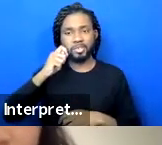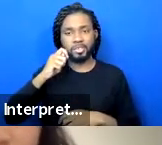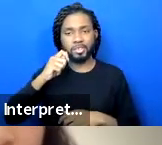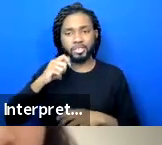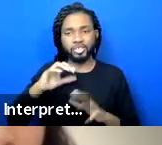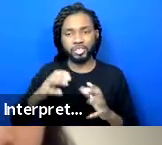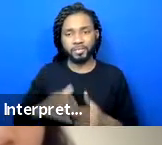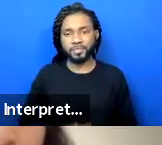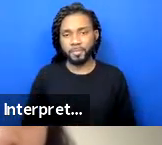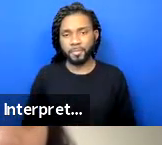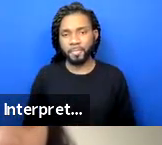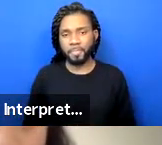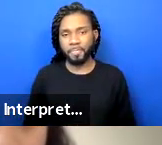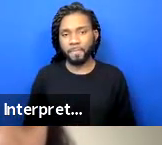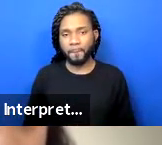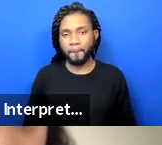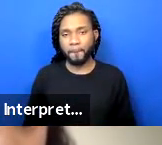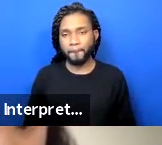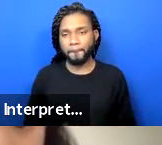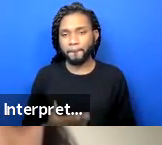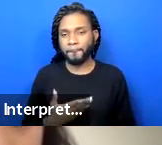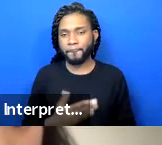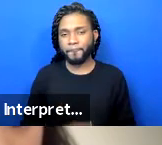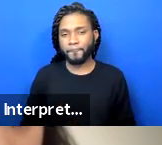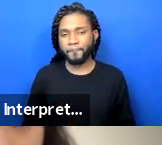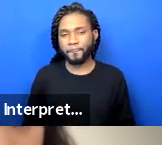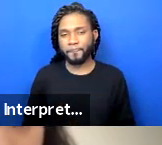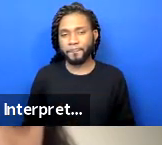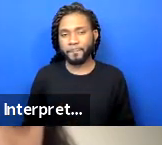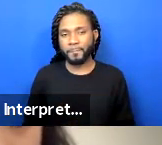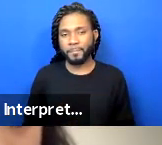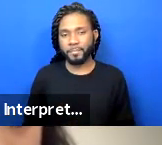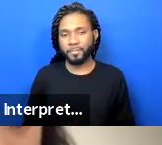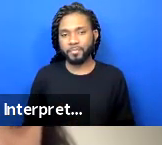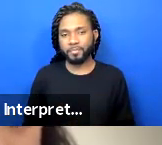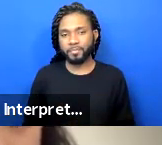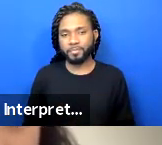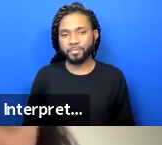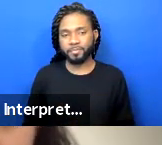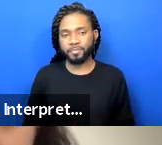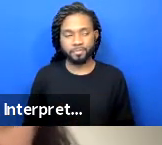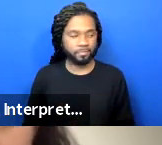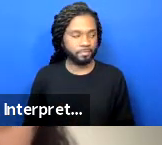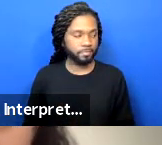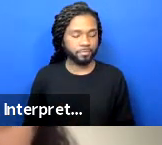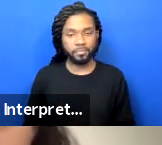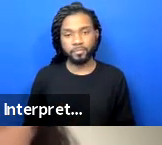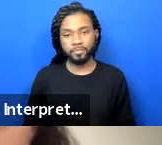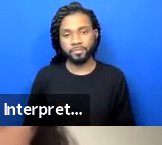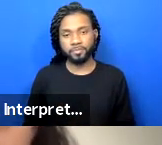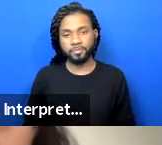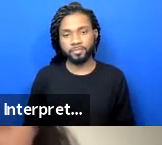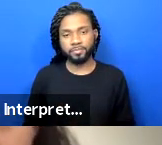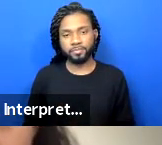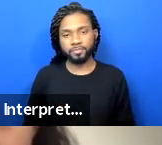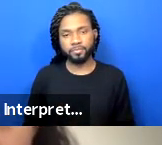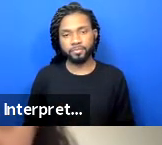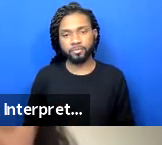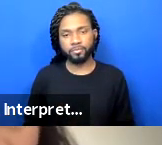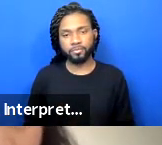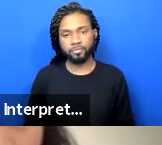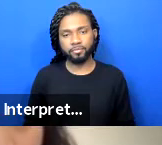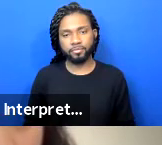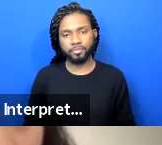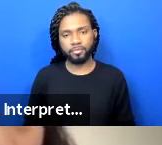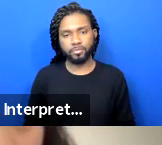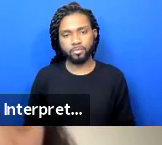uh so while you can create the most safe space for me to you know be safe and feel heard unless i see more of me i